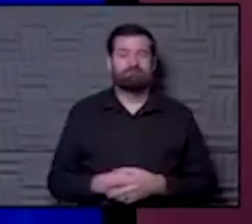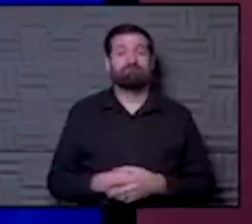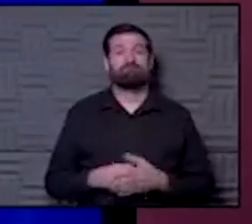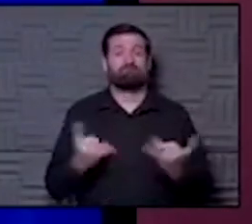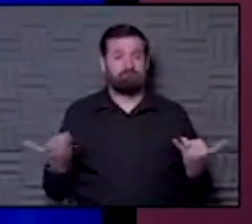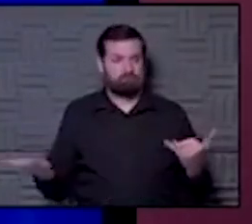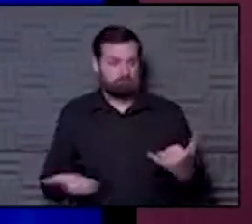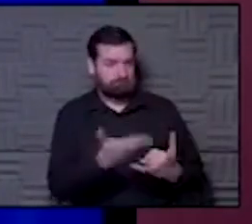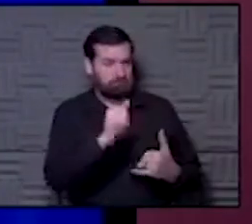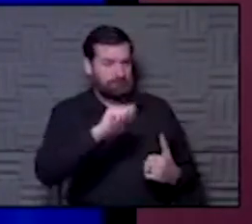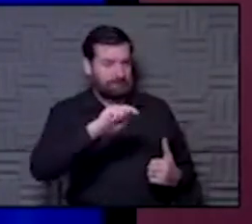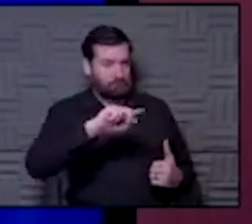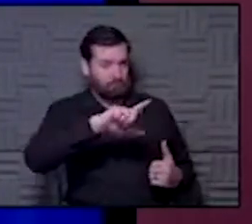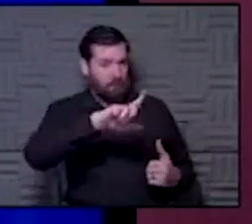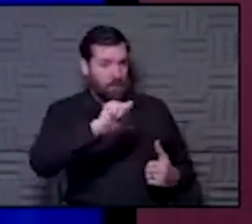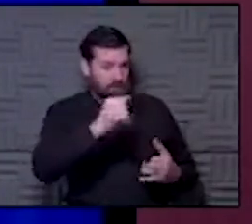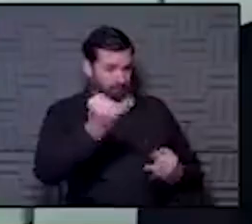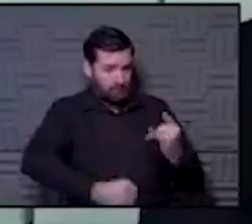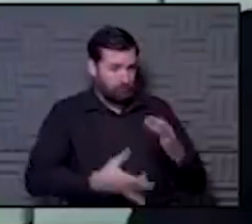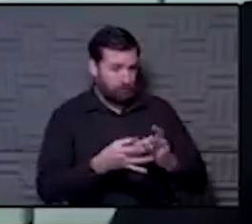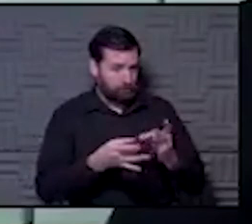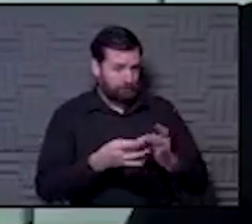turn first to Angela. Final thoughts for today.